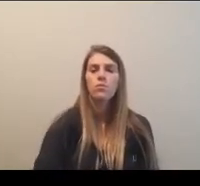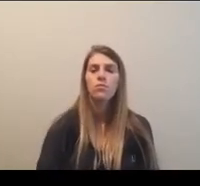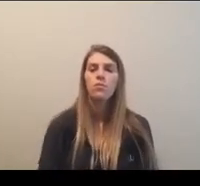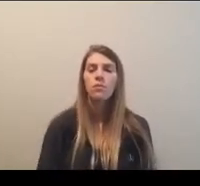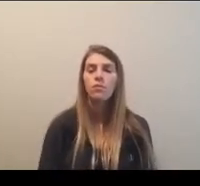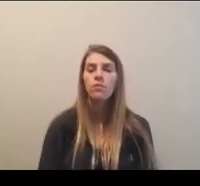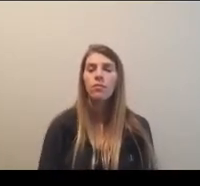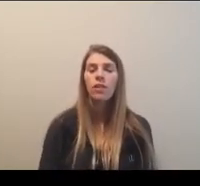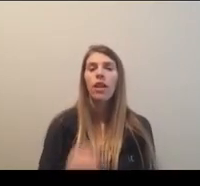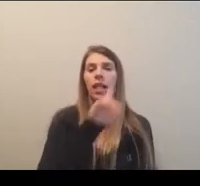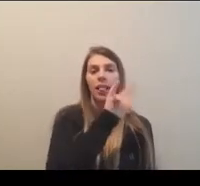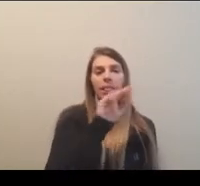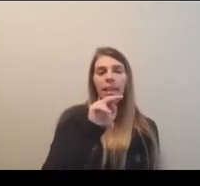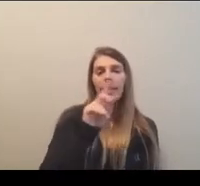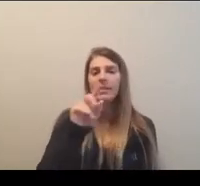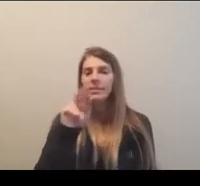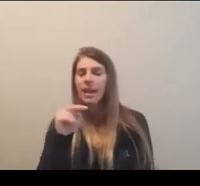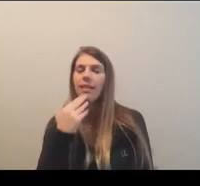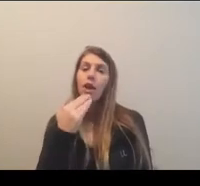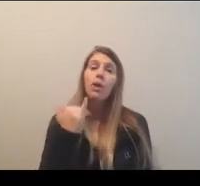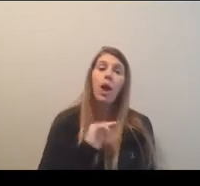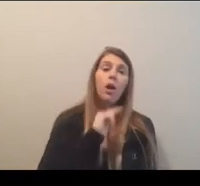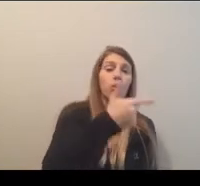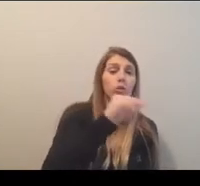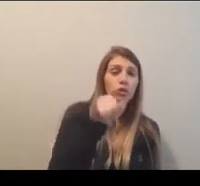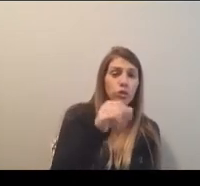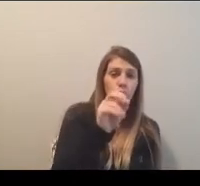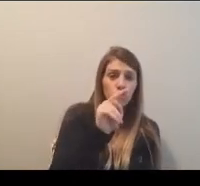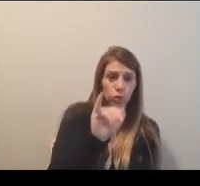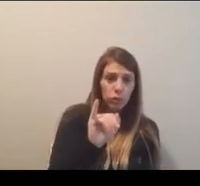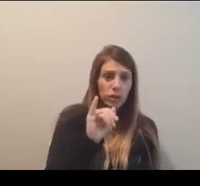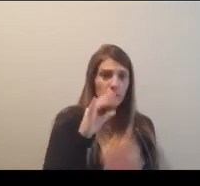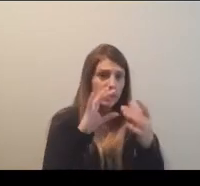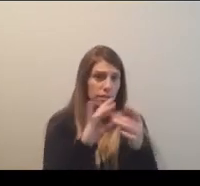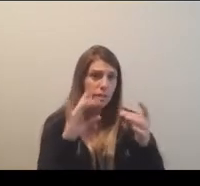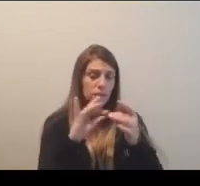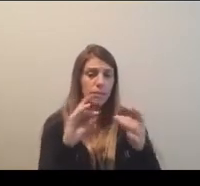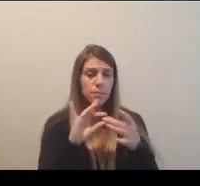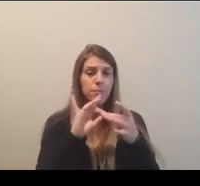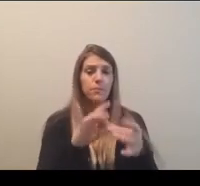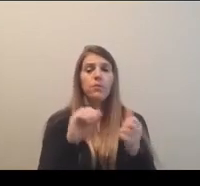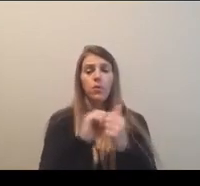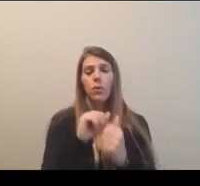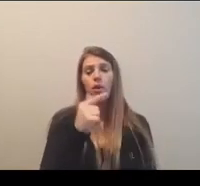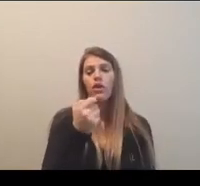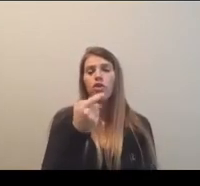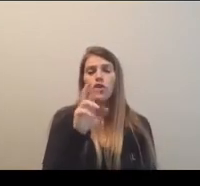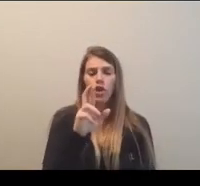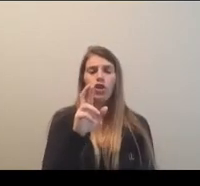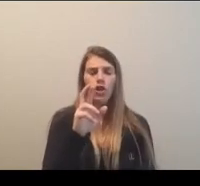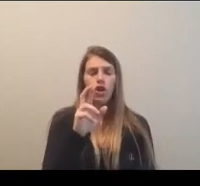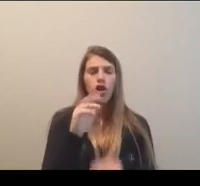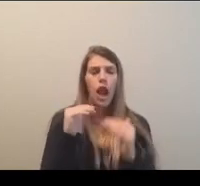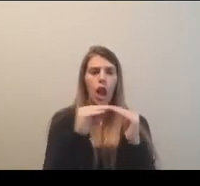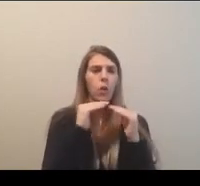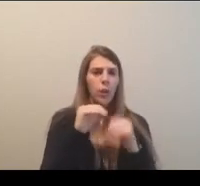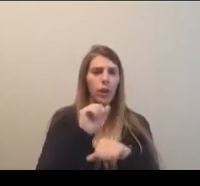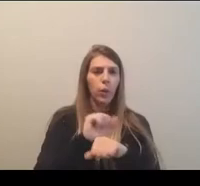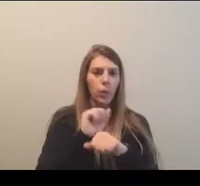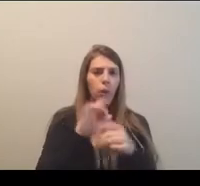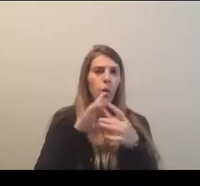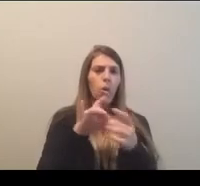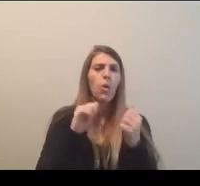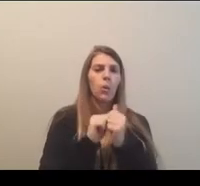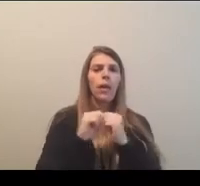Lynn, Dan, thank you. Joni, I'll turn to you to make a few comments about, um, gender equity work being considered in terms of